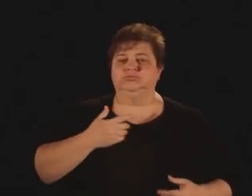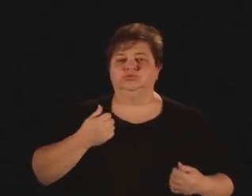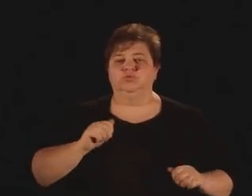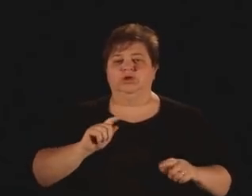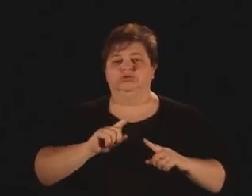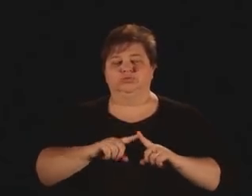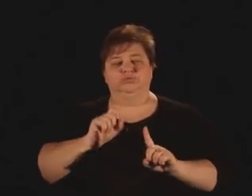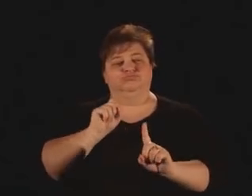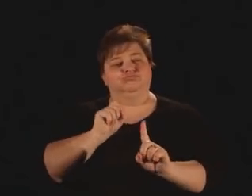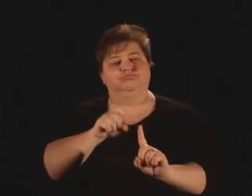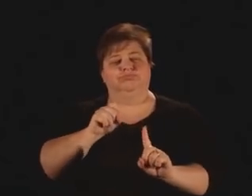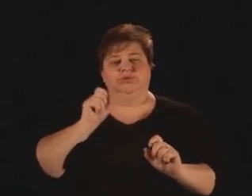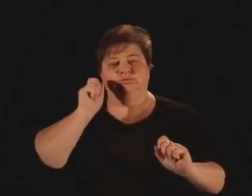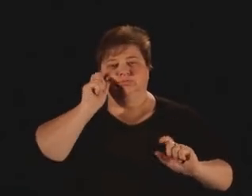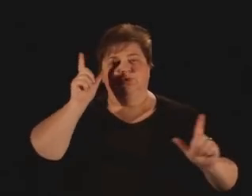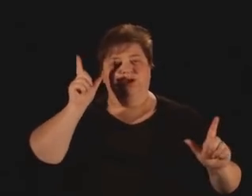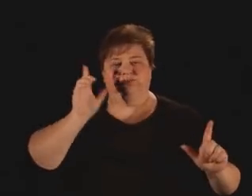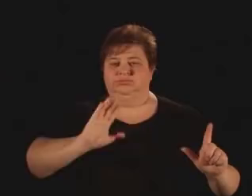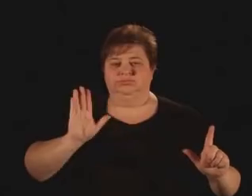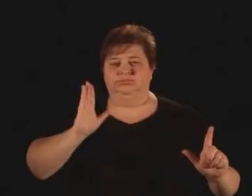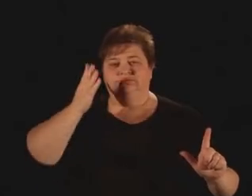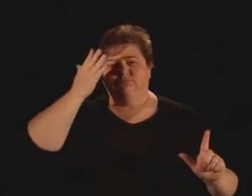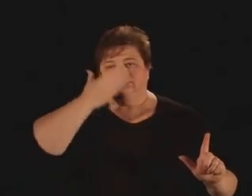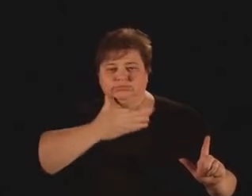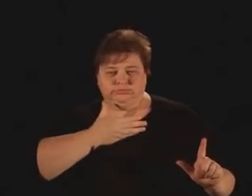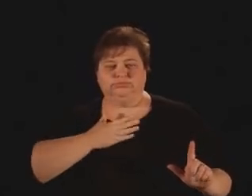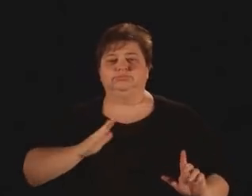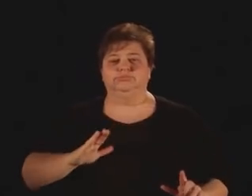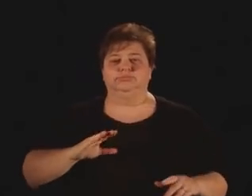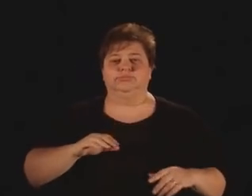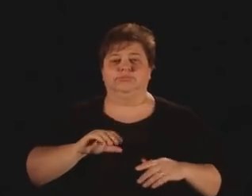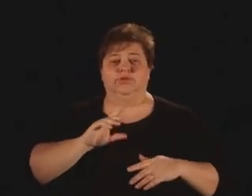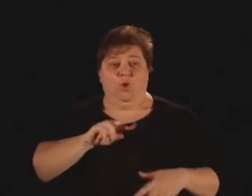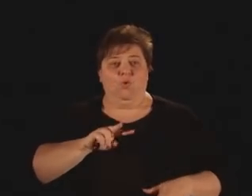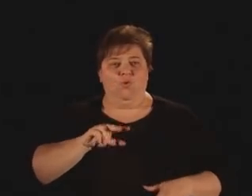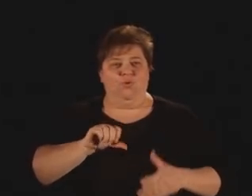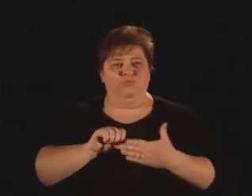expected. Thank you. Thank you.